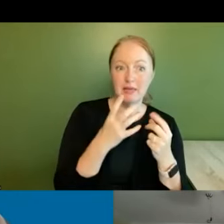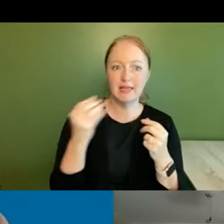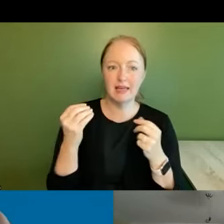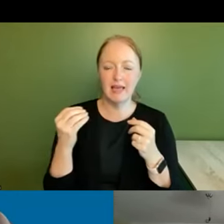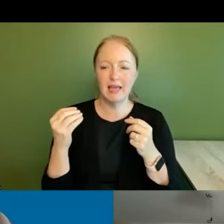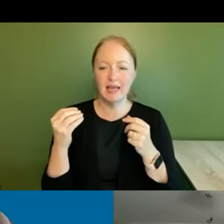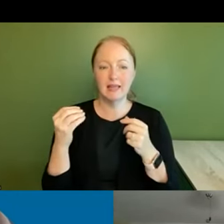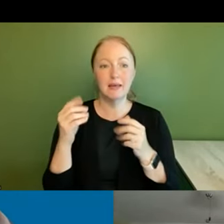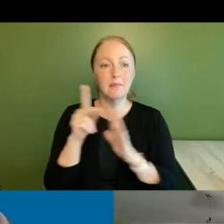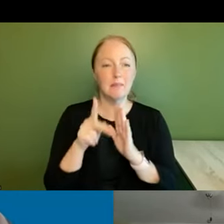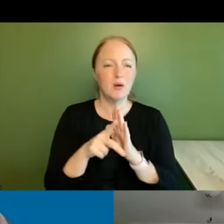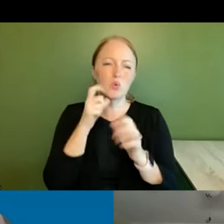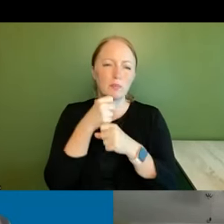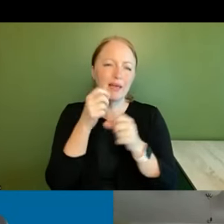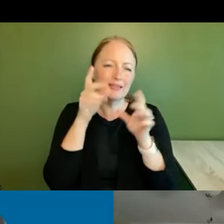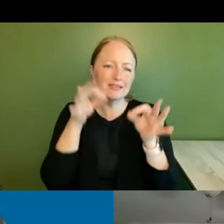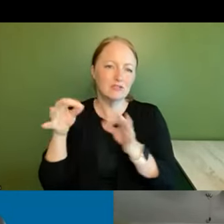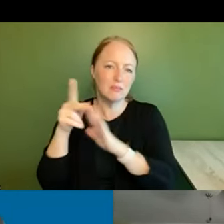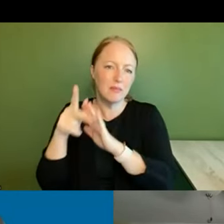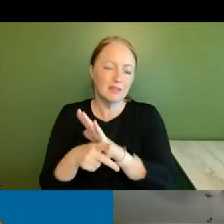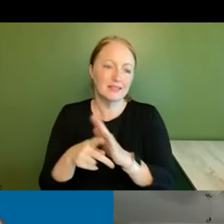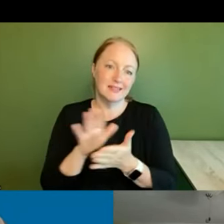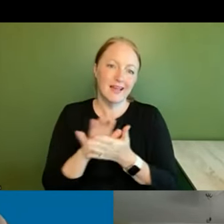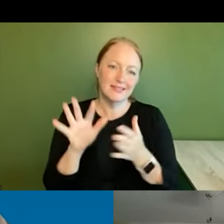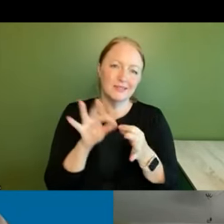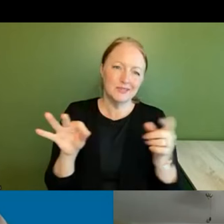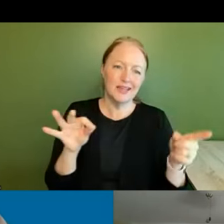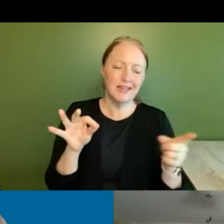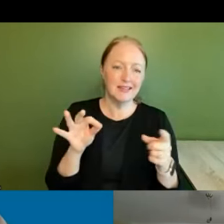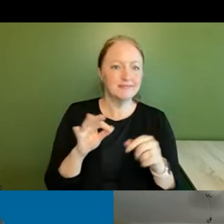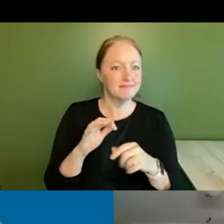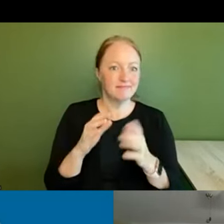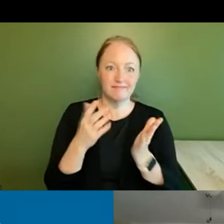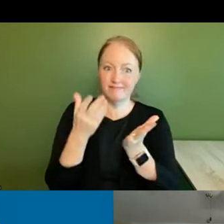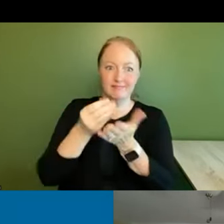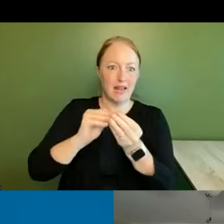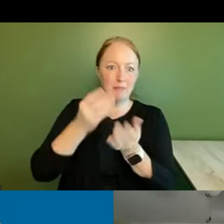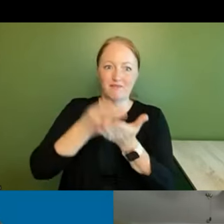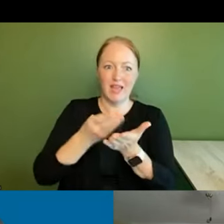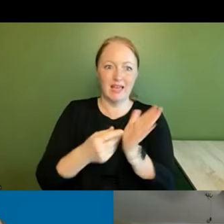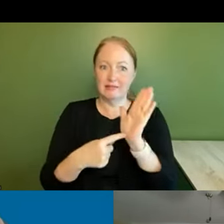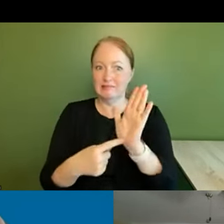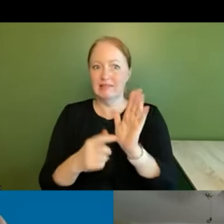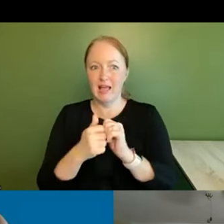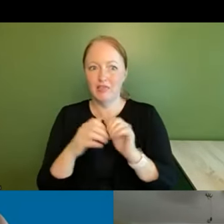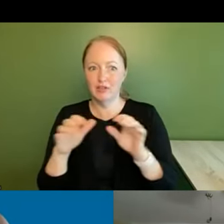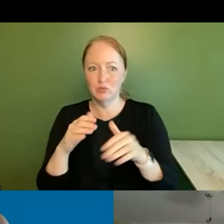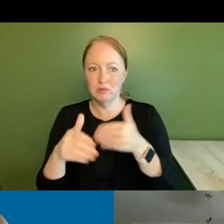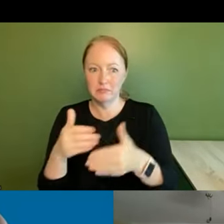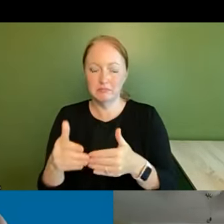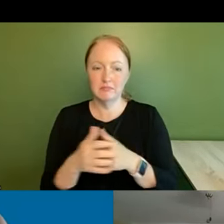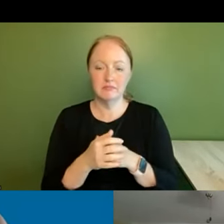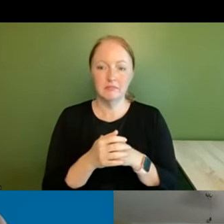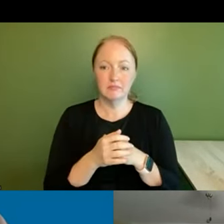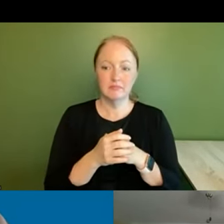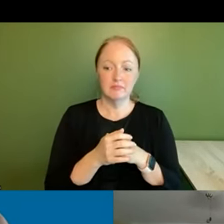uh policy makers as you just nicely said very concrete information about how programs to move forward so whether